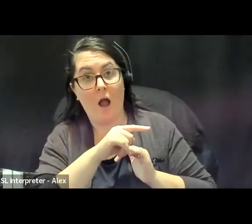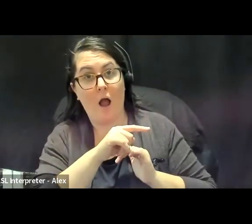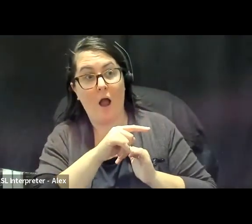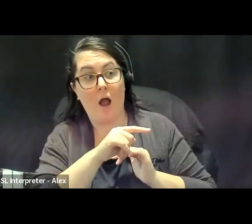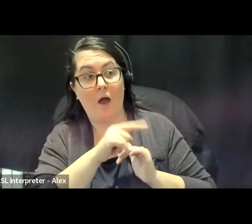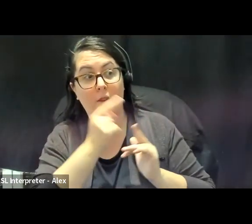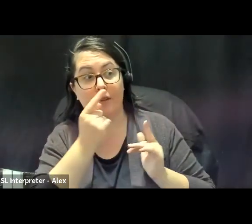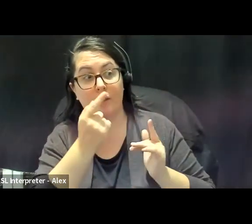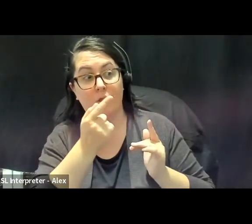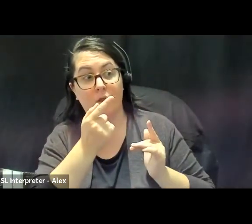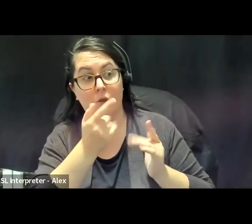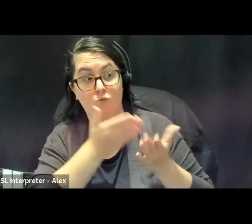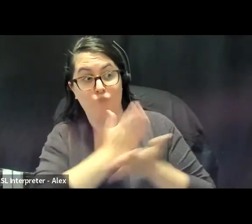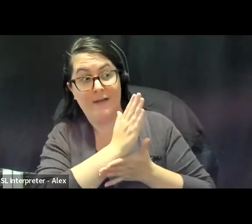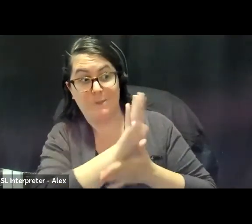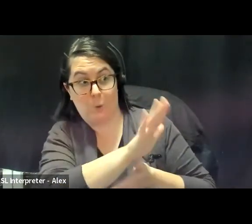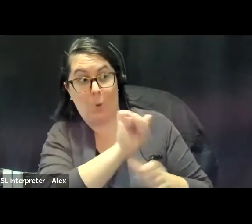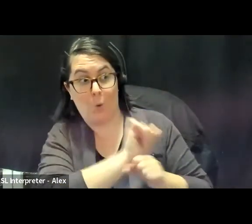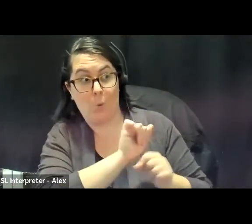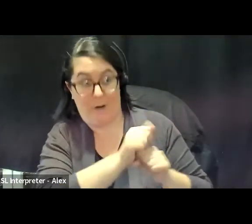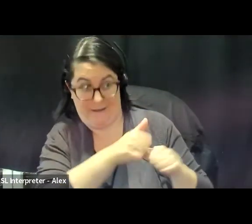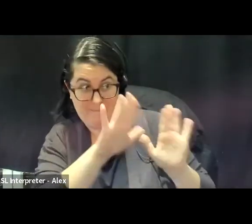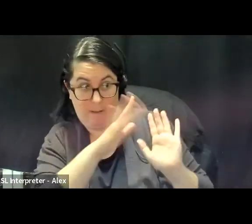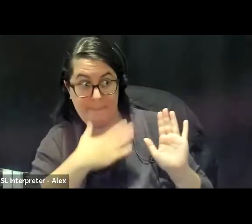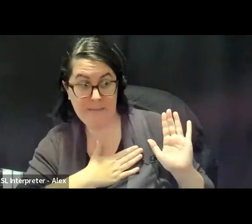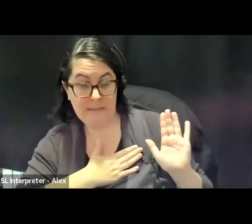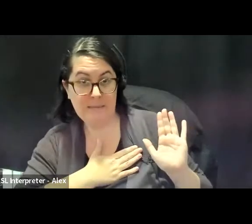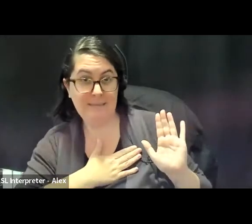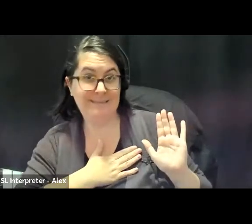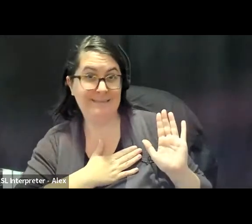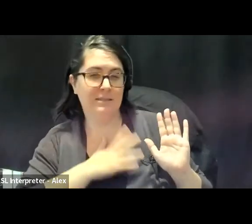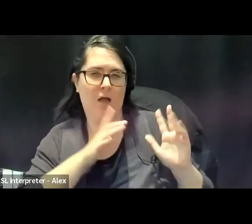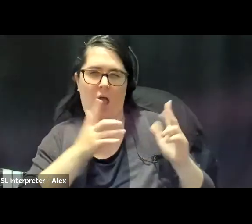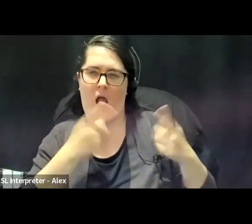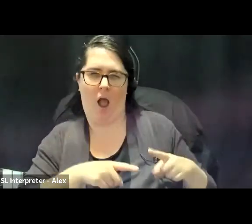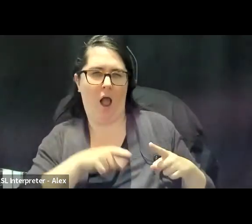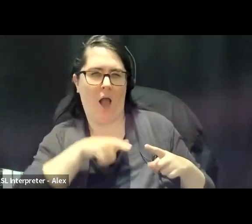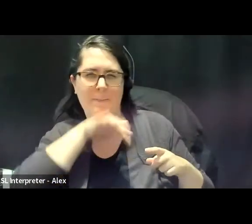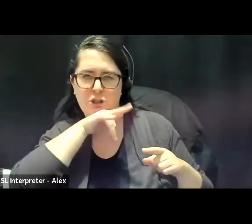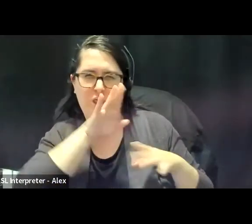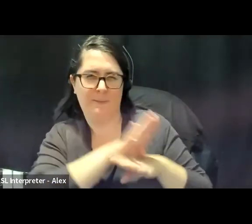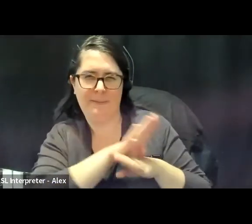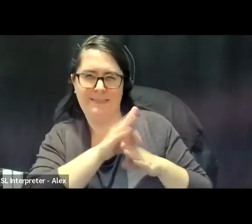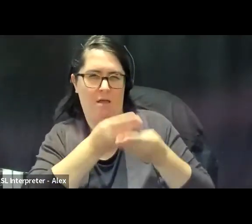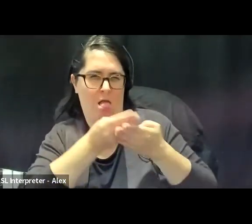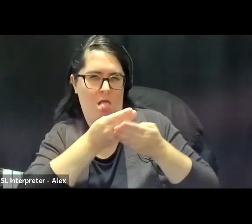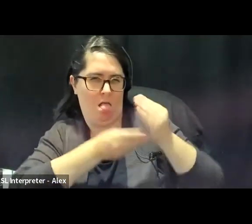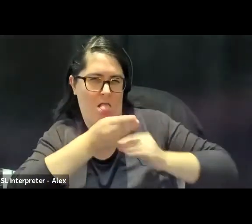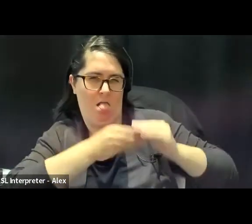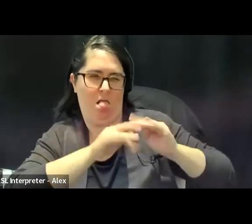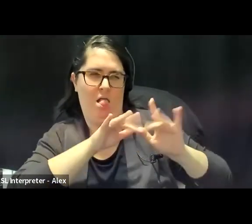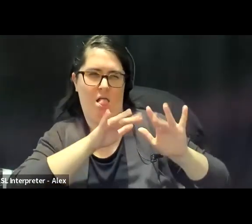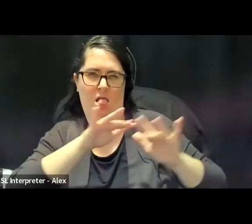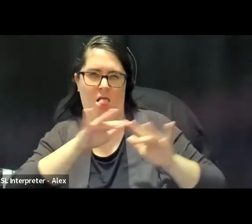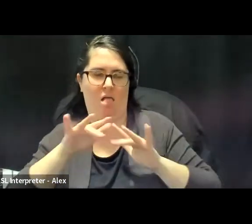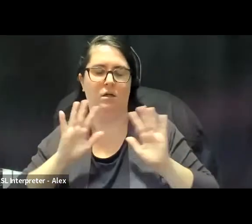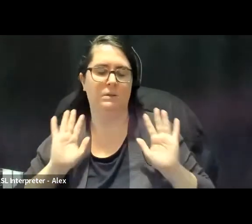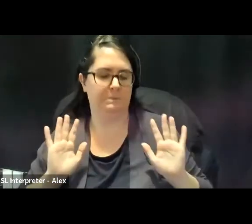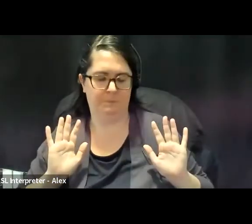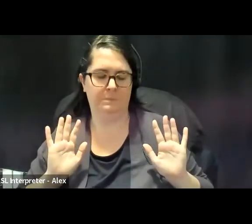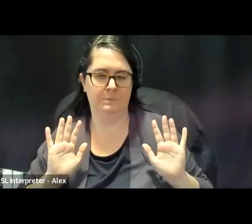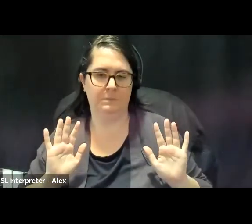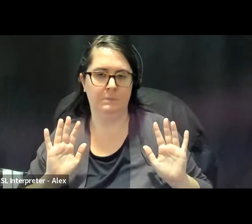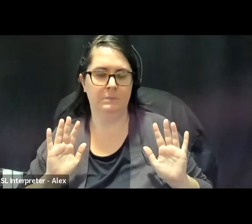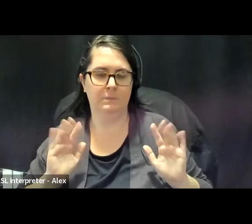property rights. Um, there've been, there's been, you know, a tremendous amount of corruption and, and so on, um,